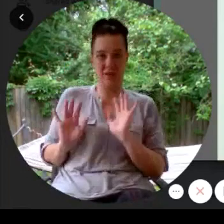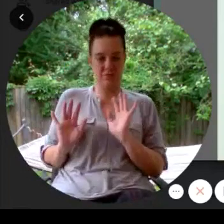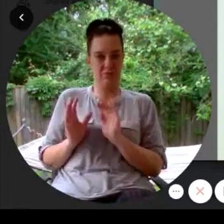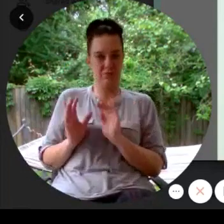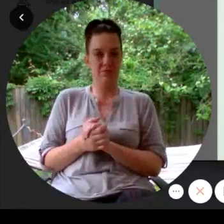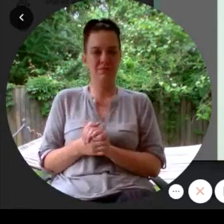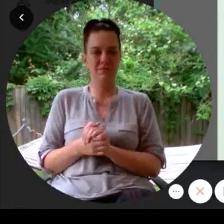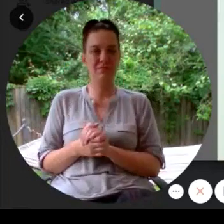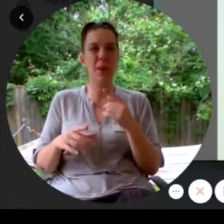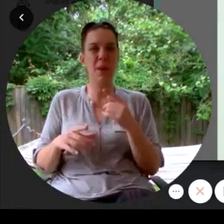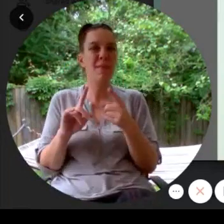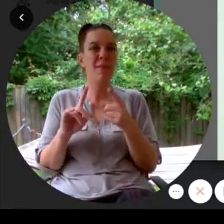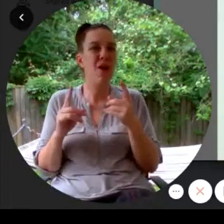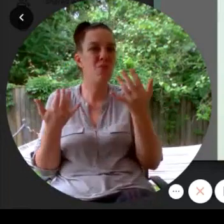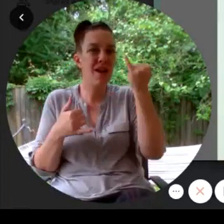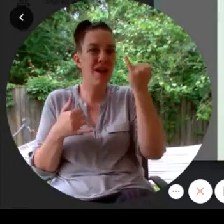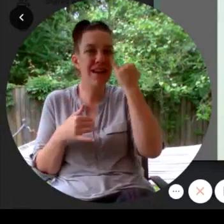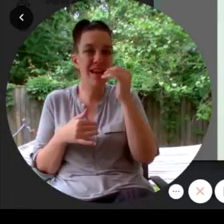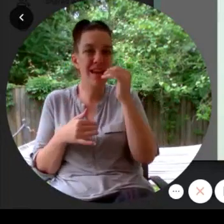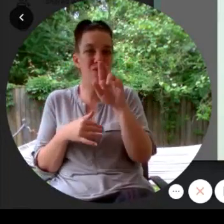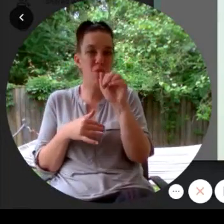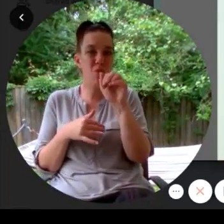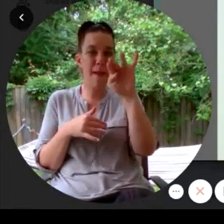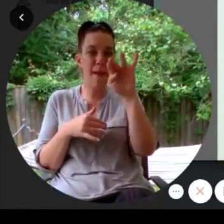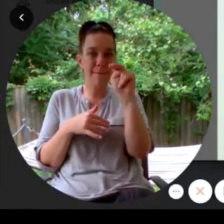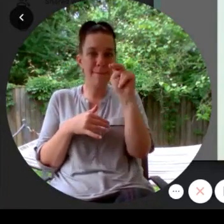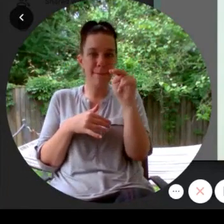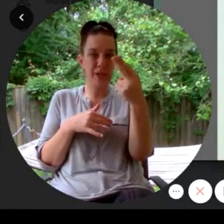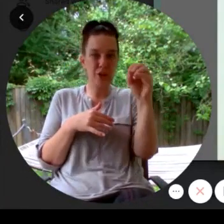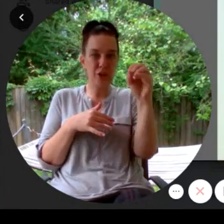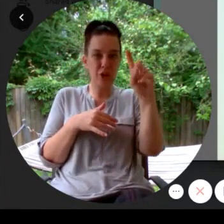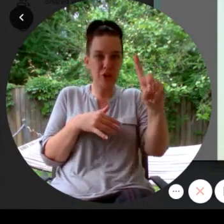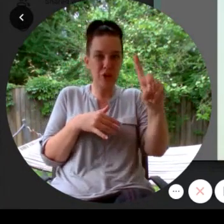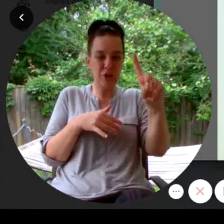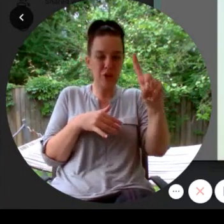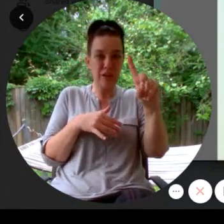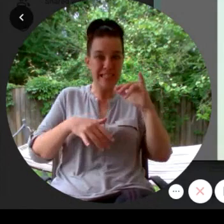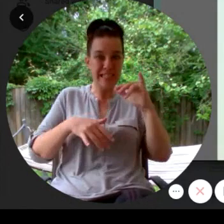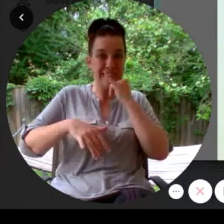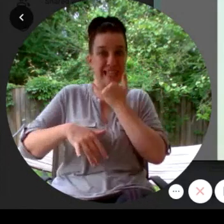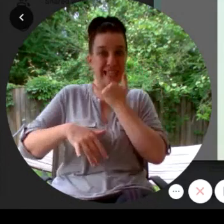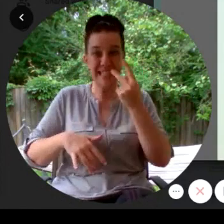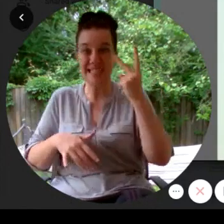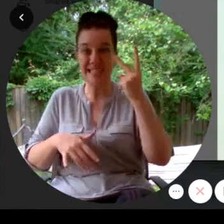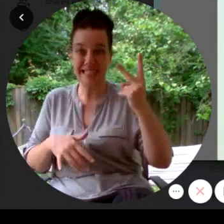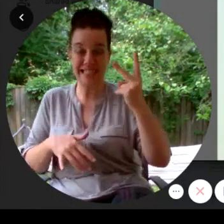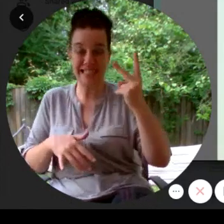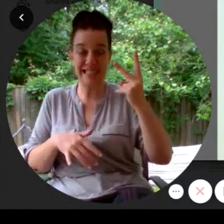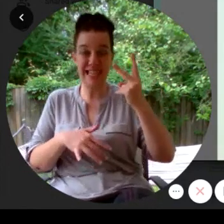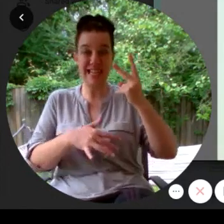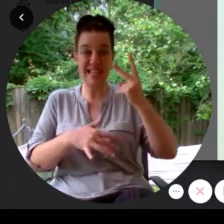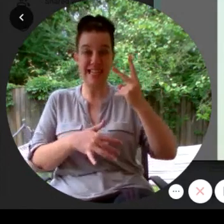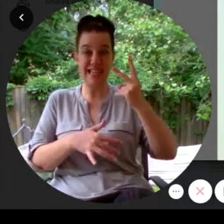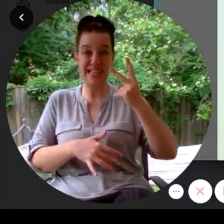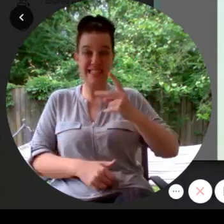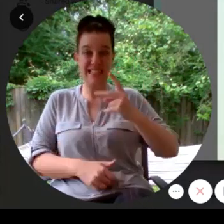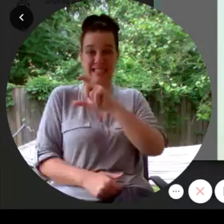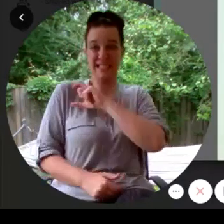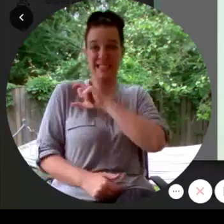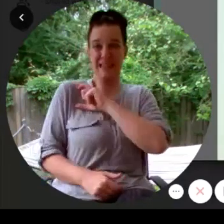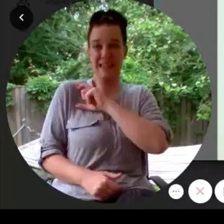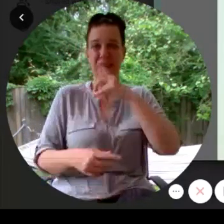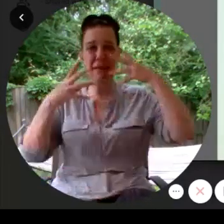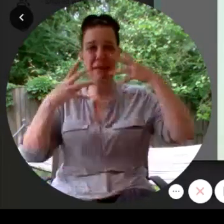but what if Robin Hood had accidentally seen the sheriff of Nottingham crying